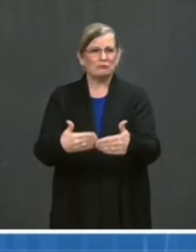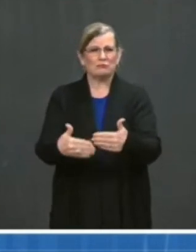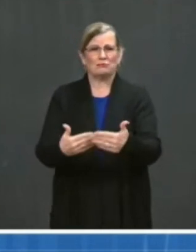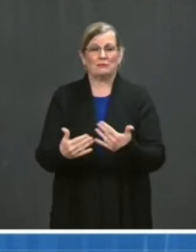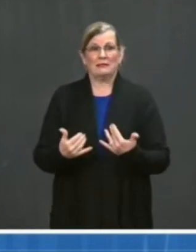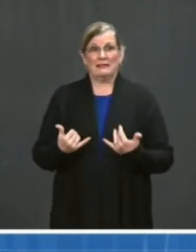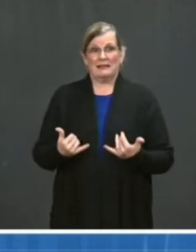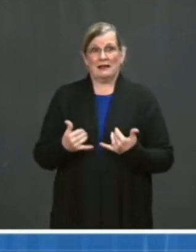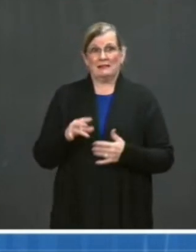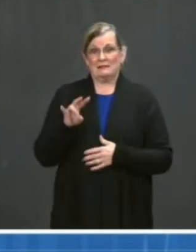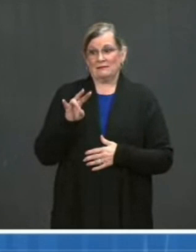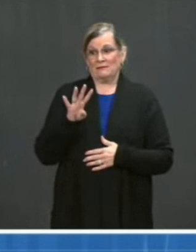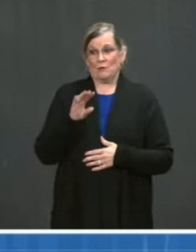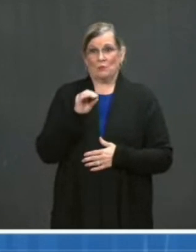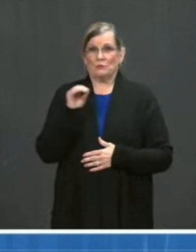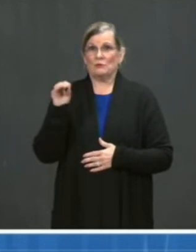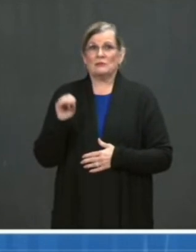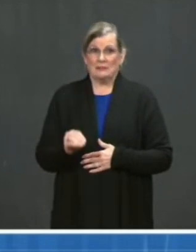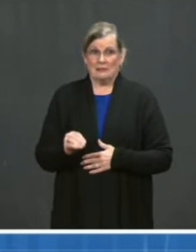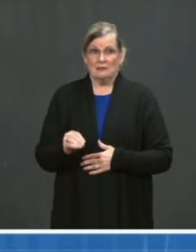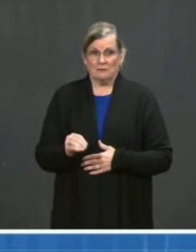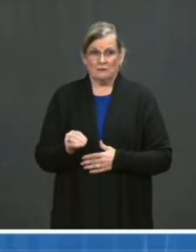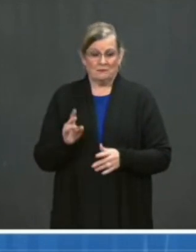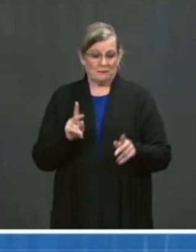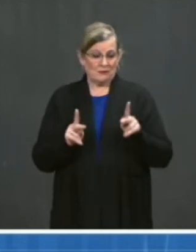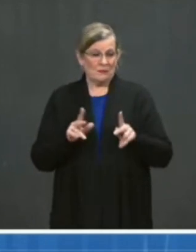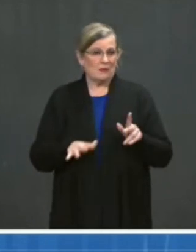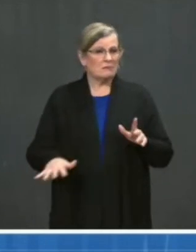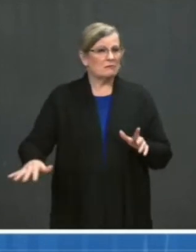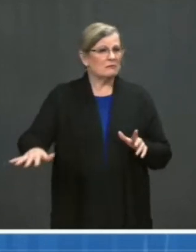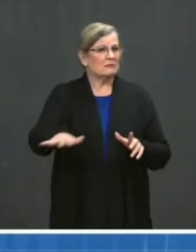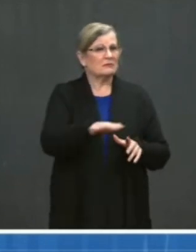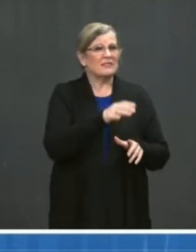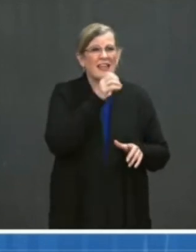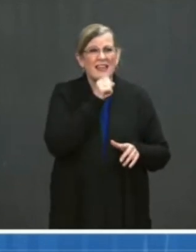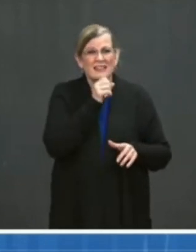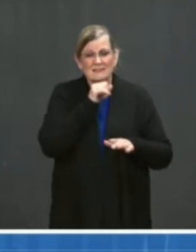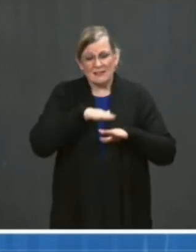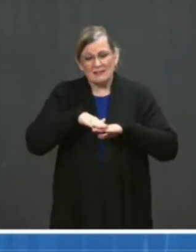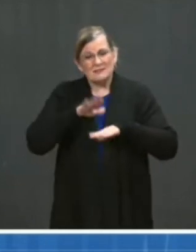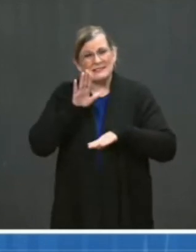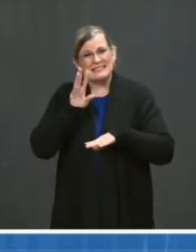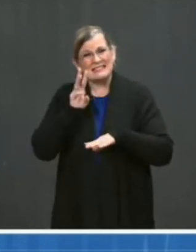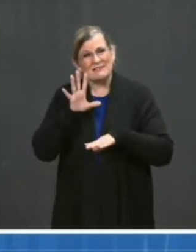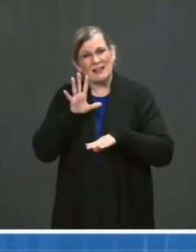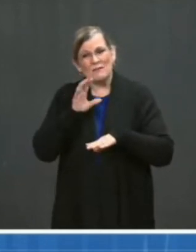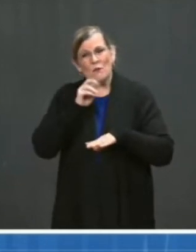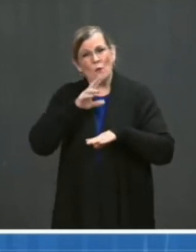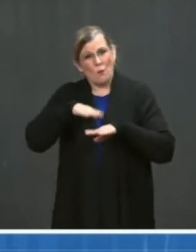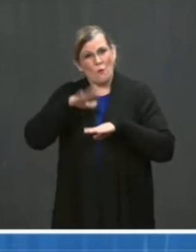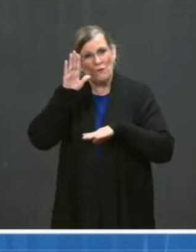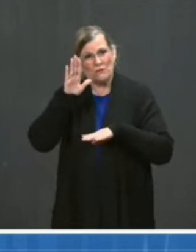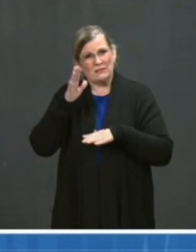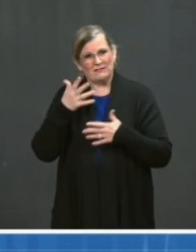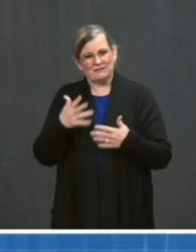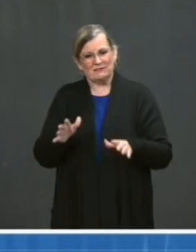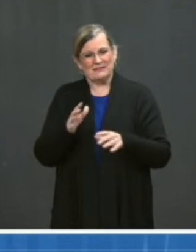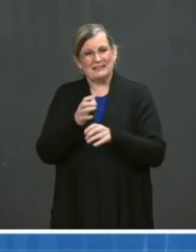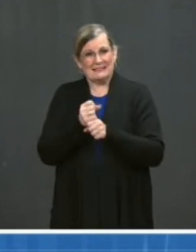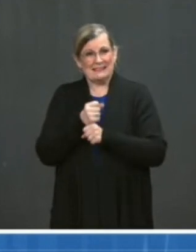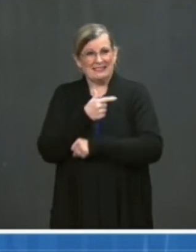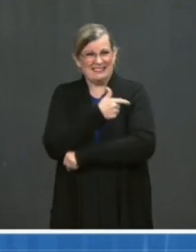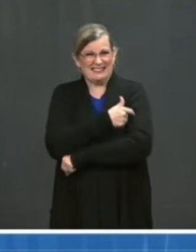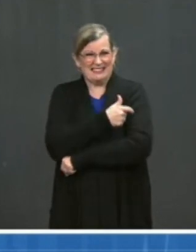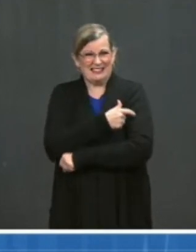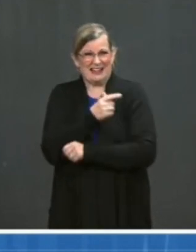individuals 65 and over have received at least one shot, and 52 percent of American